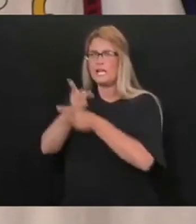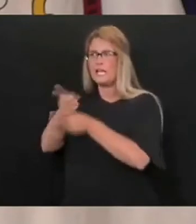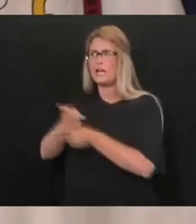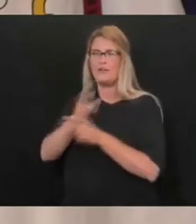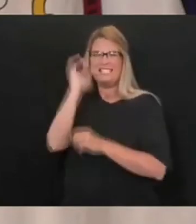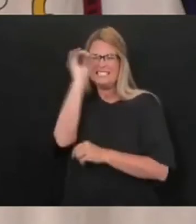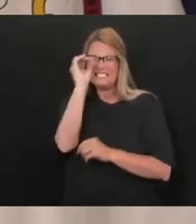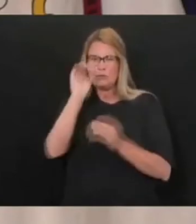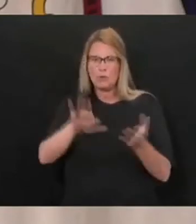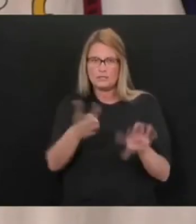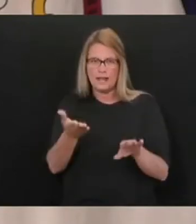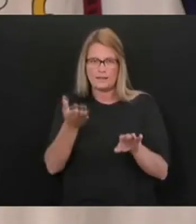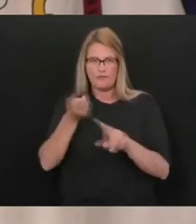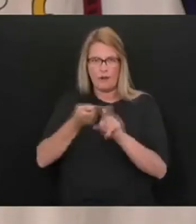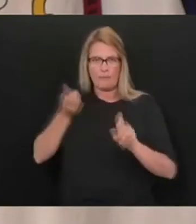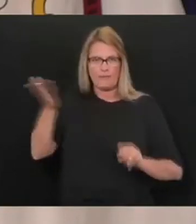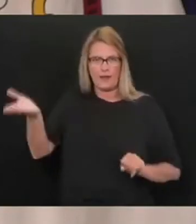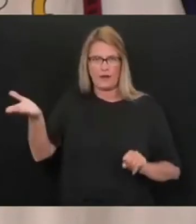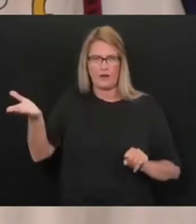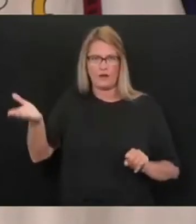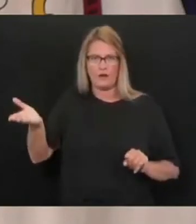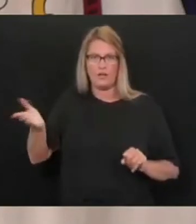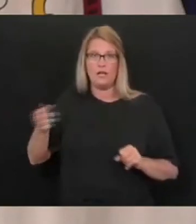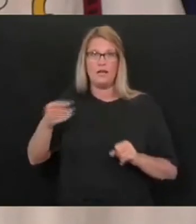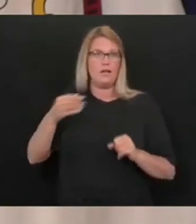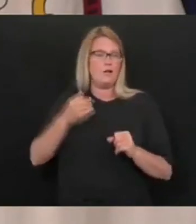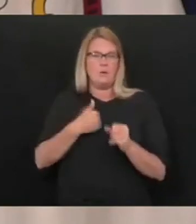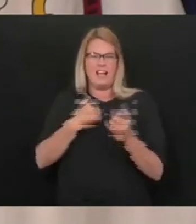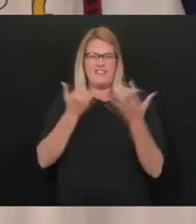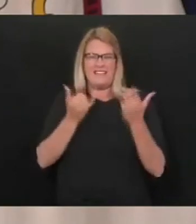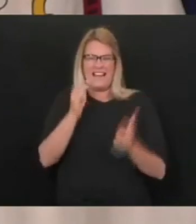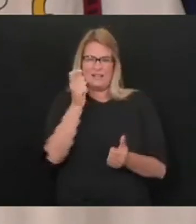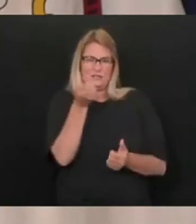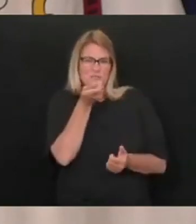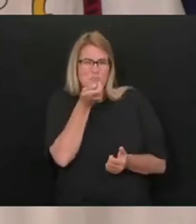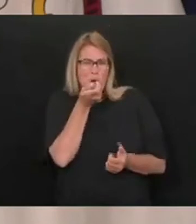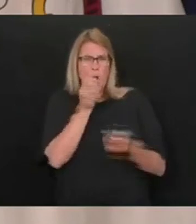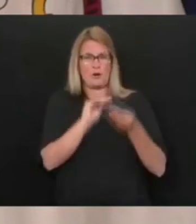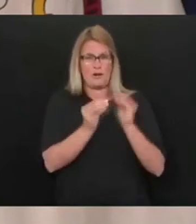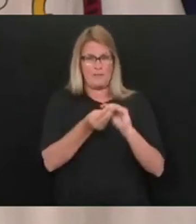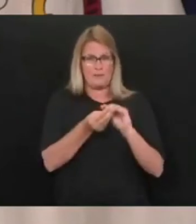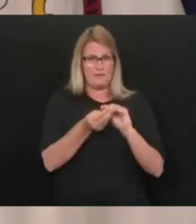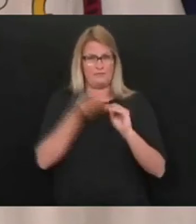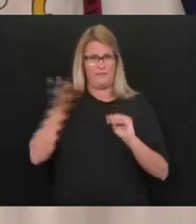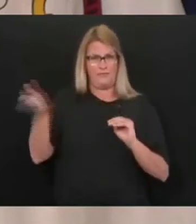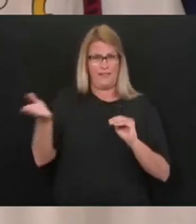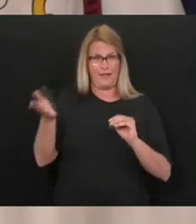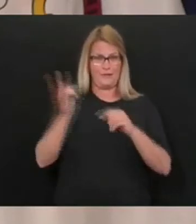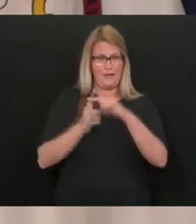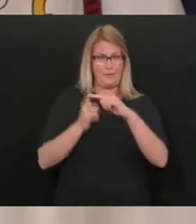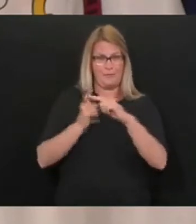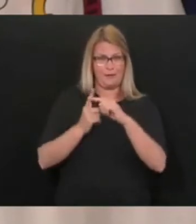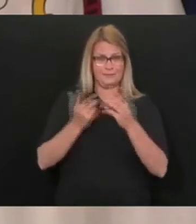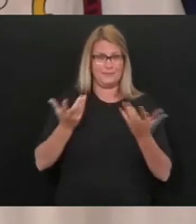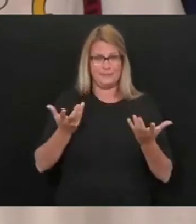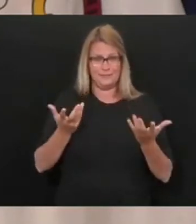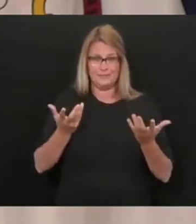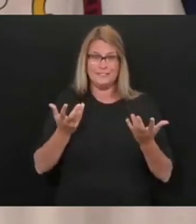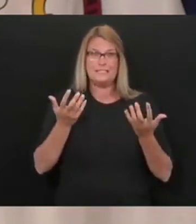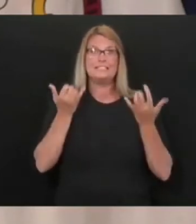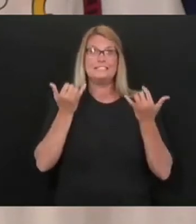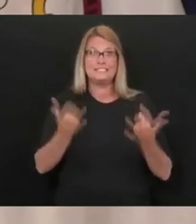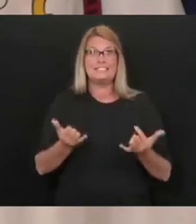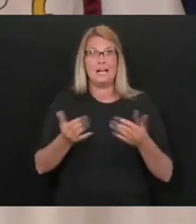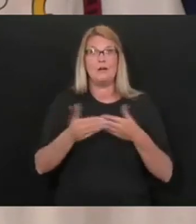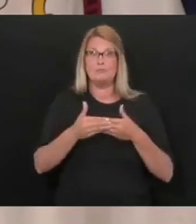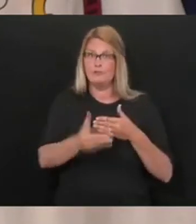total number that is almost so minuscule now of people that are still sick. It's unbelievable. That's what we would